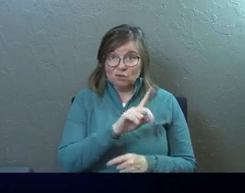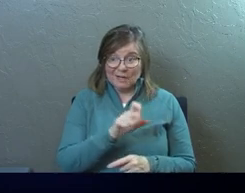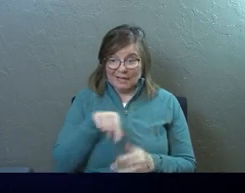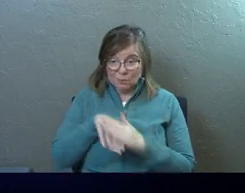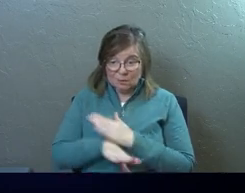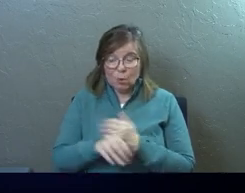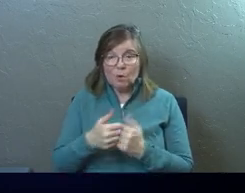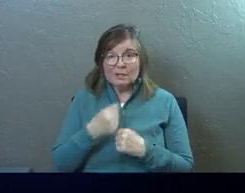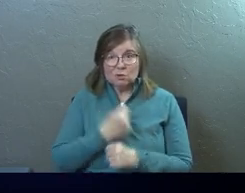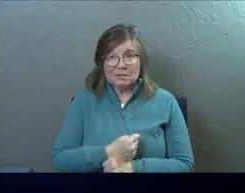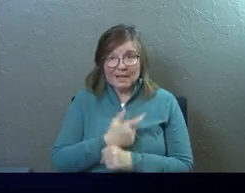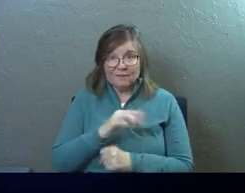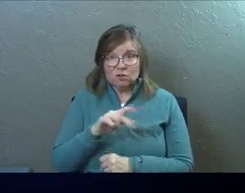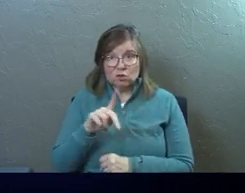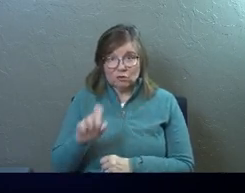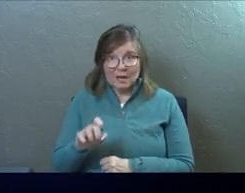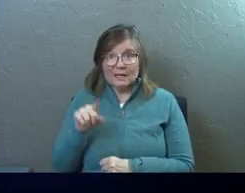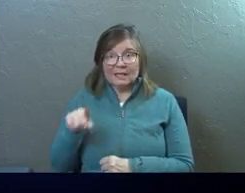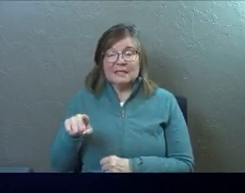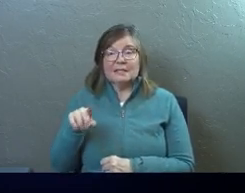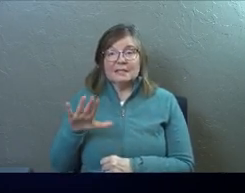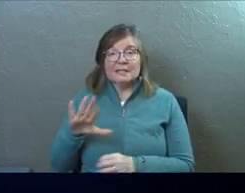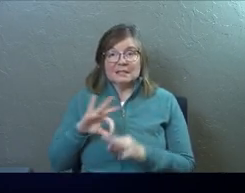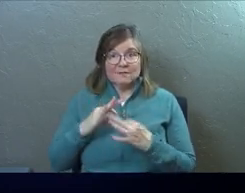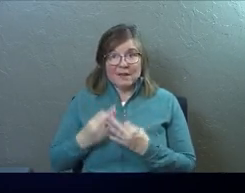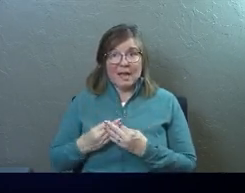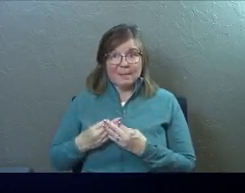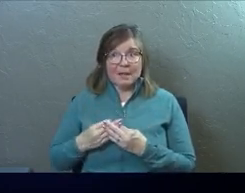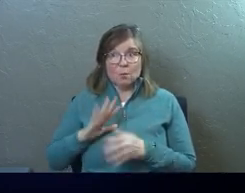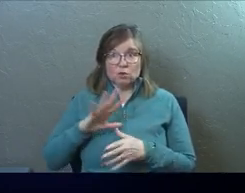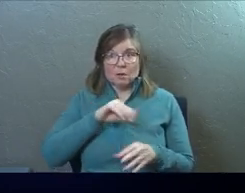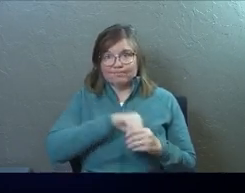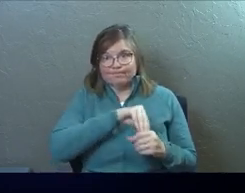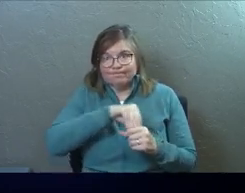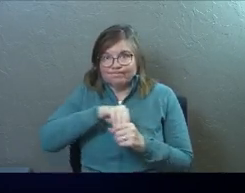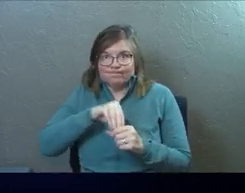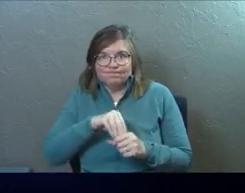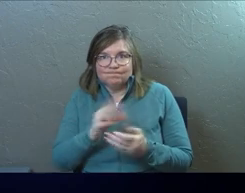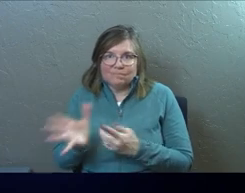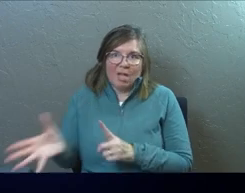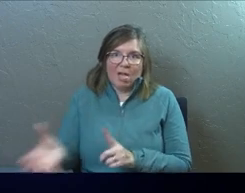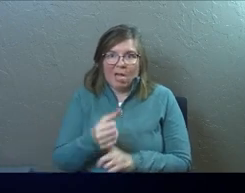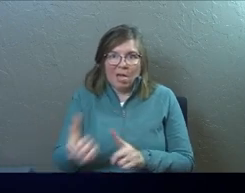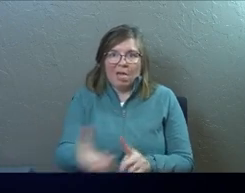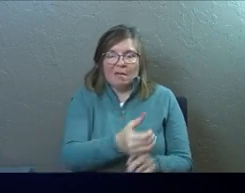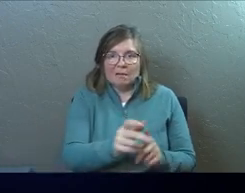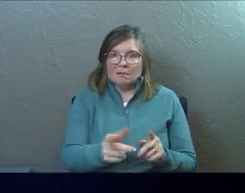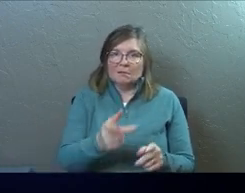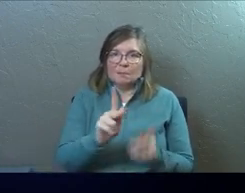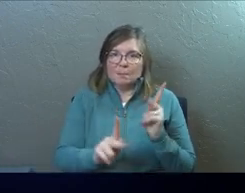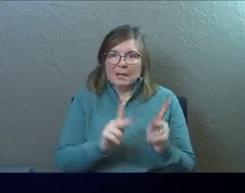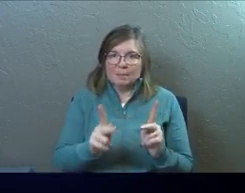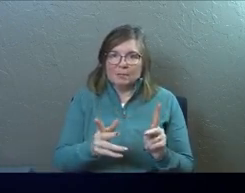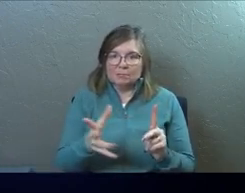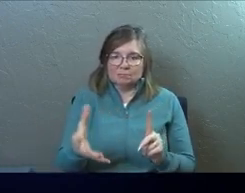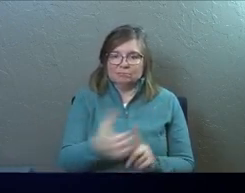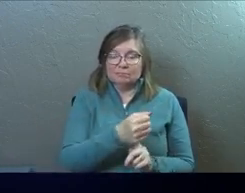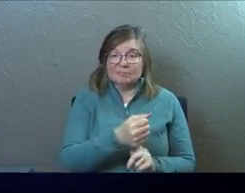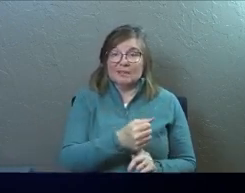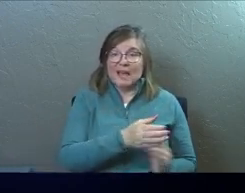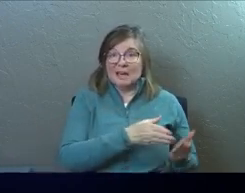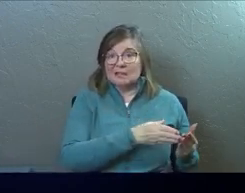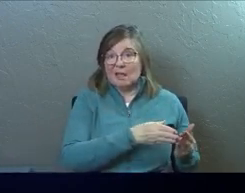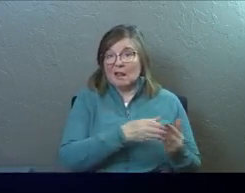actually born into the slave trade. His family was all invested in it. And he was so important in that trade. He captained